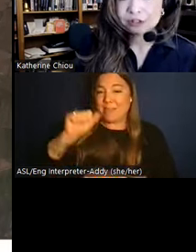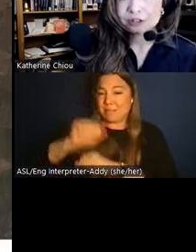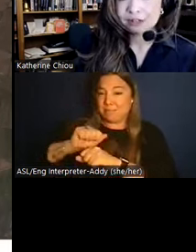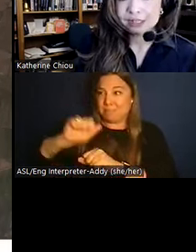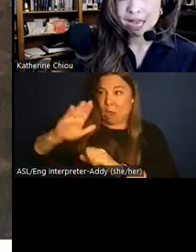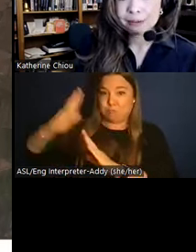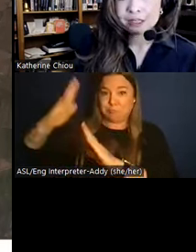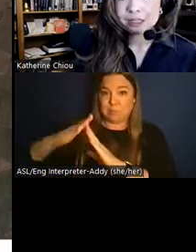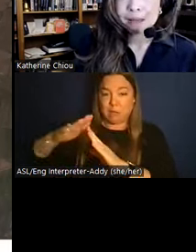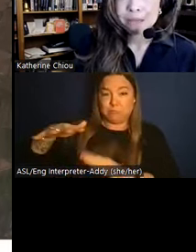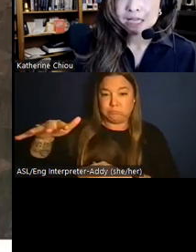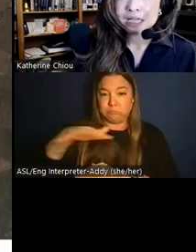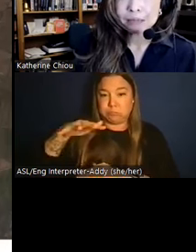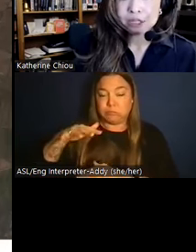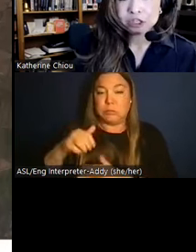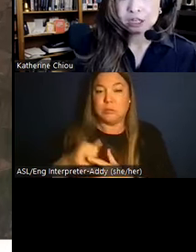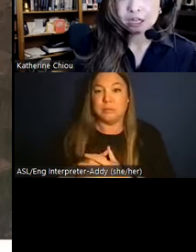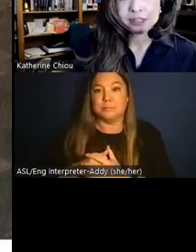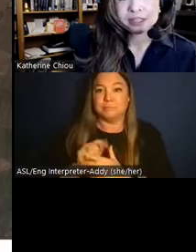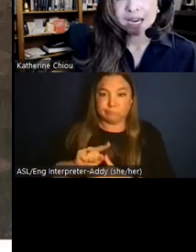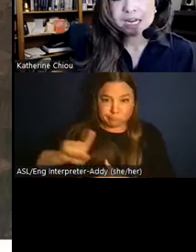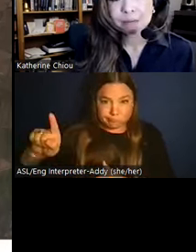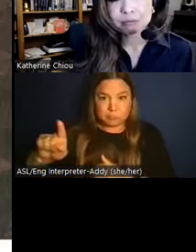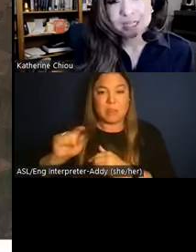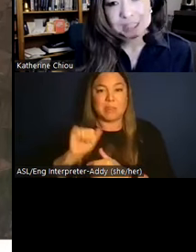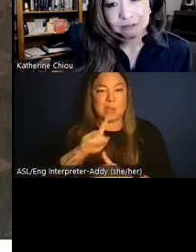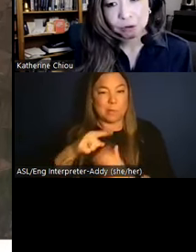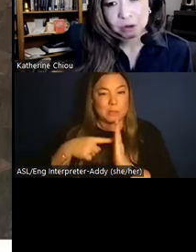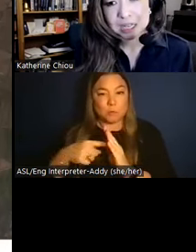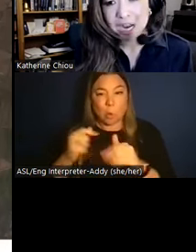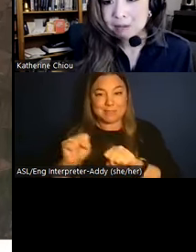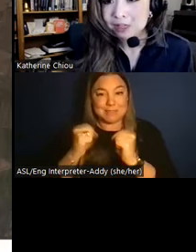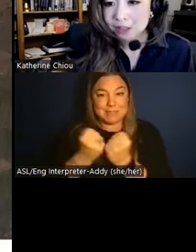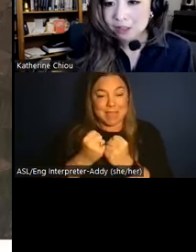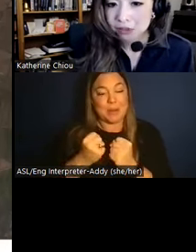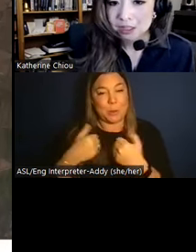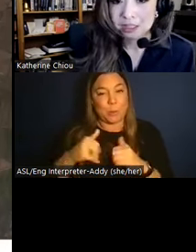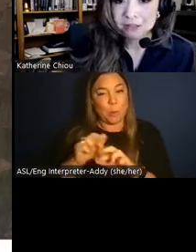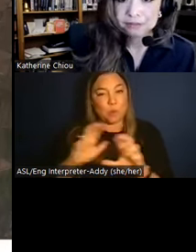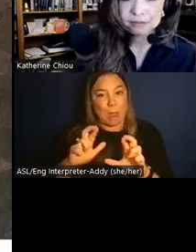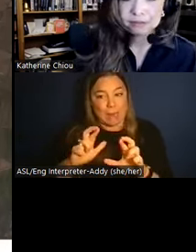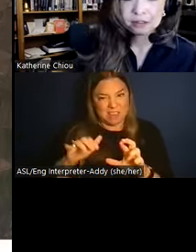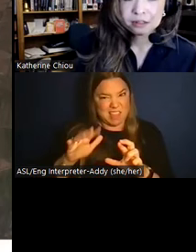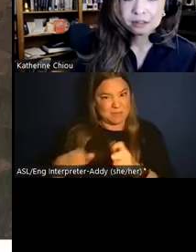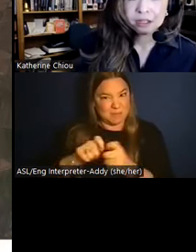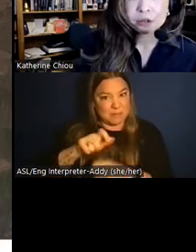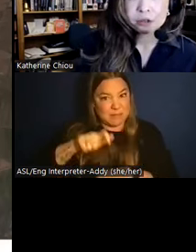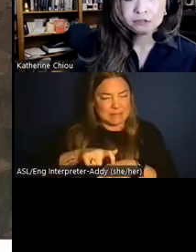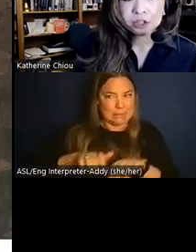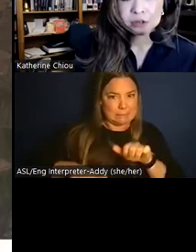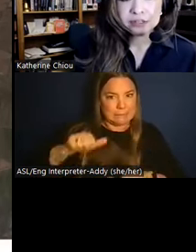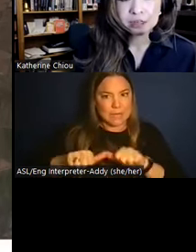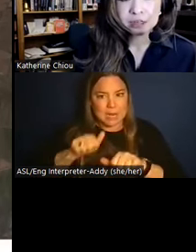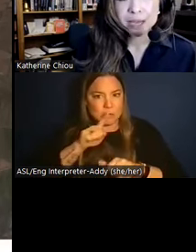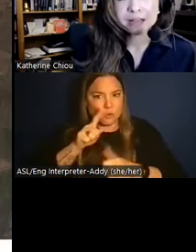fears of its inhabitants, painting a picture of a society bracing for a time of uncertainty. A Google Earth